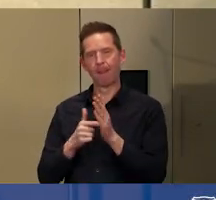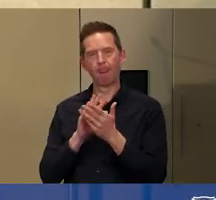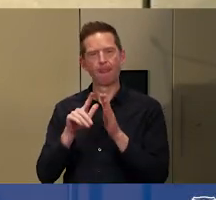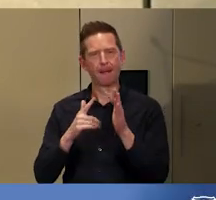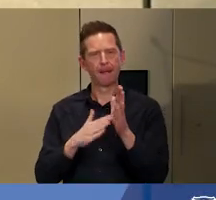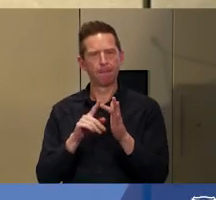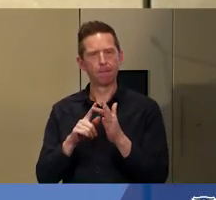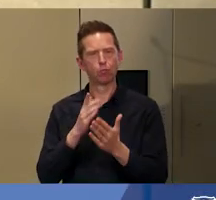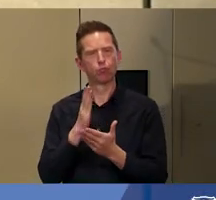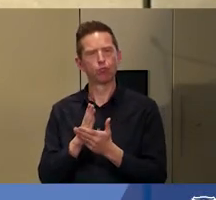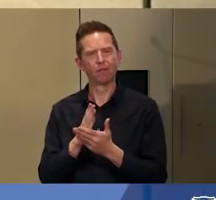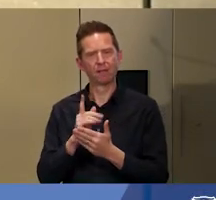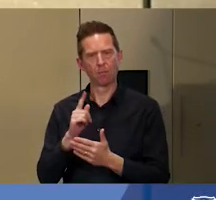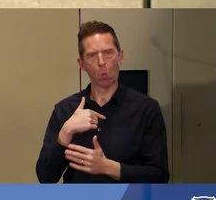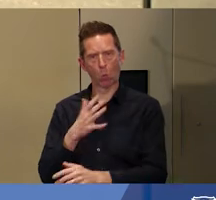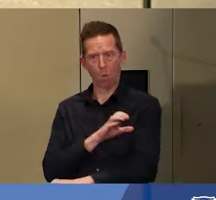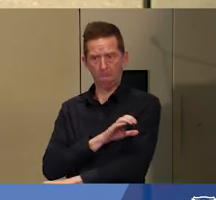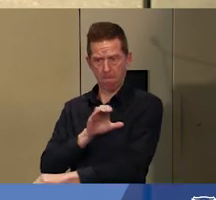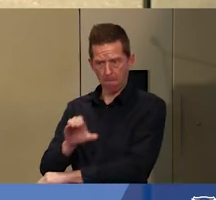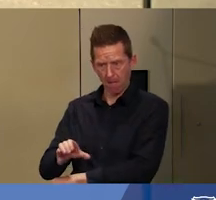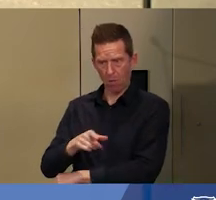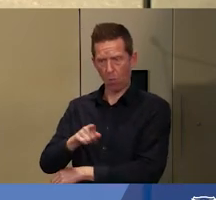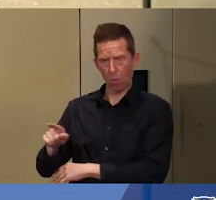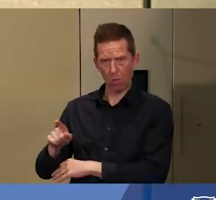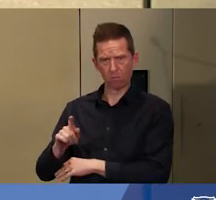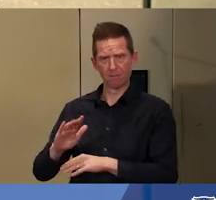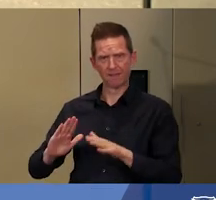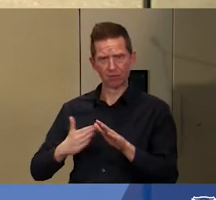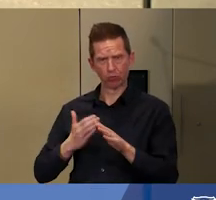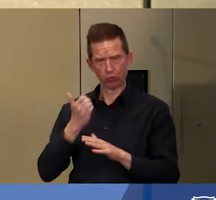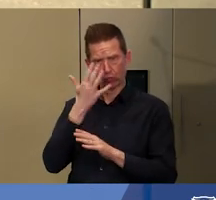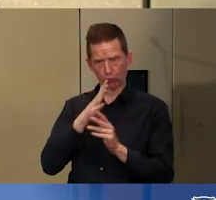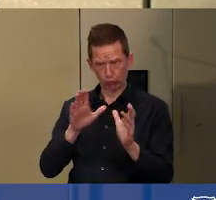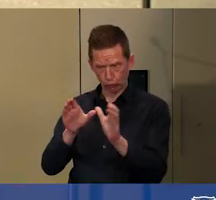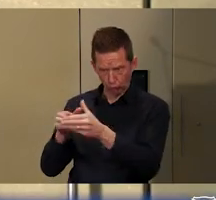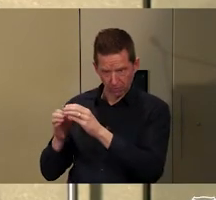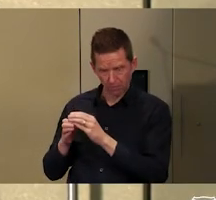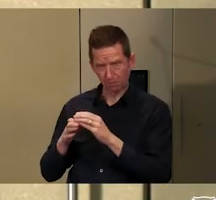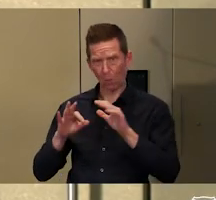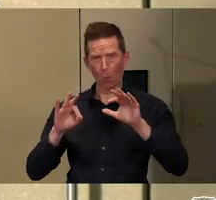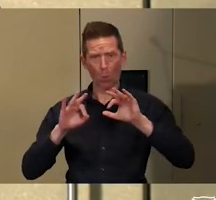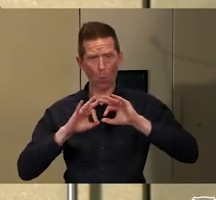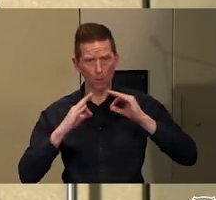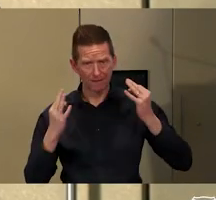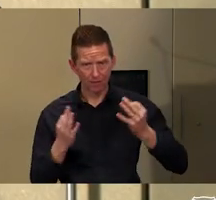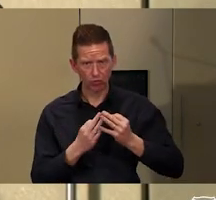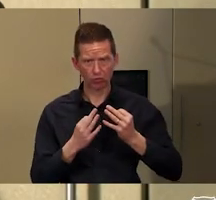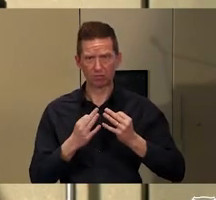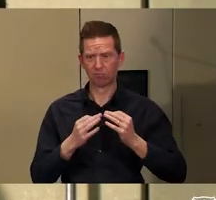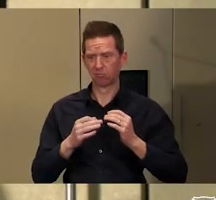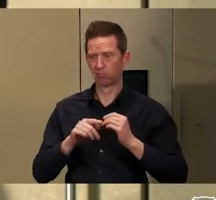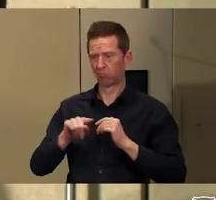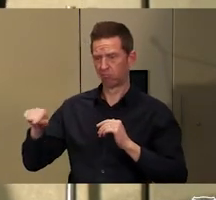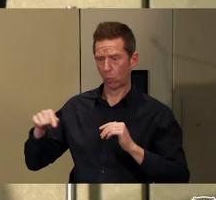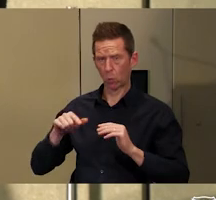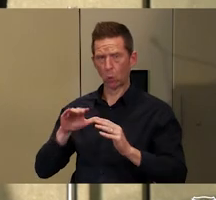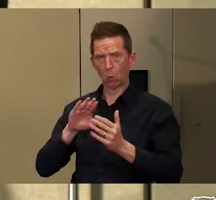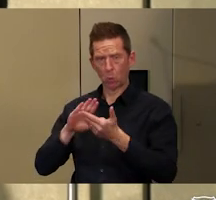empowering Indigenous groups, organisations, communities, to undertake